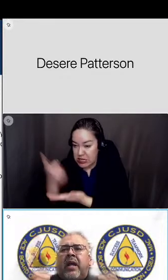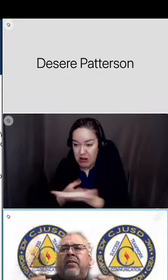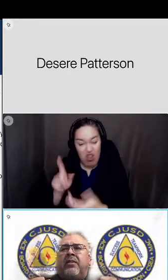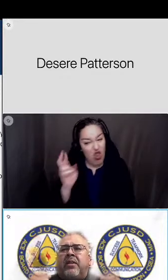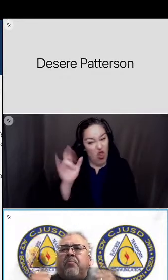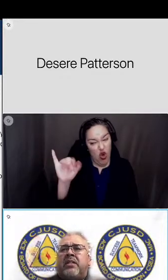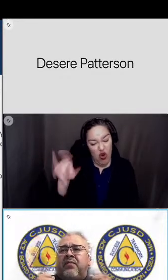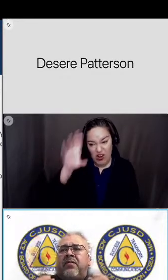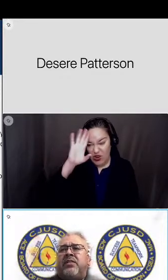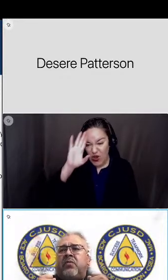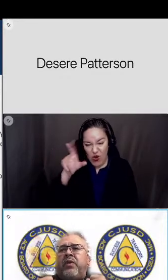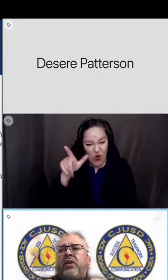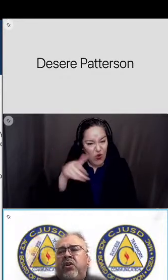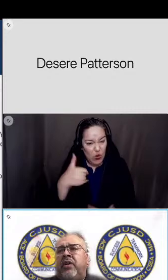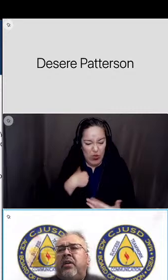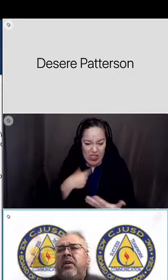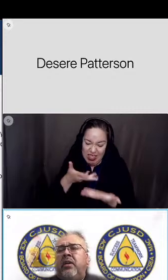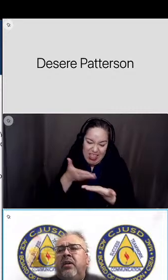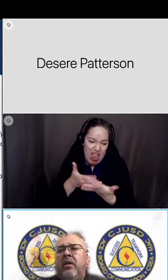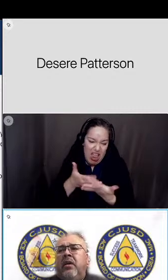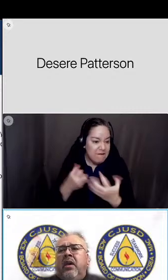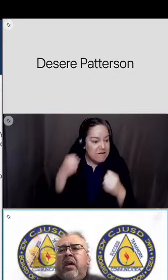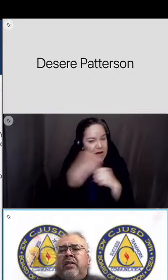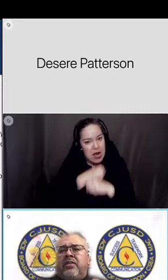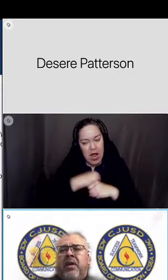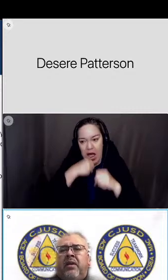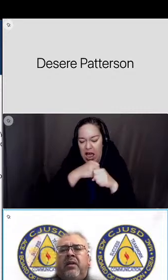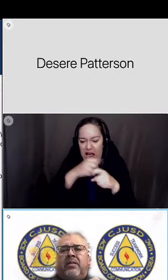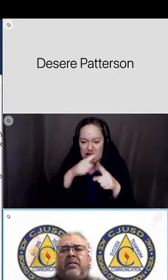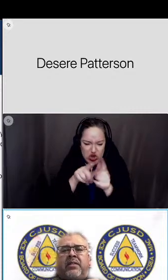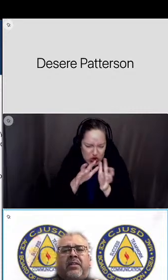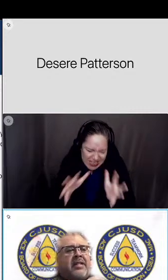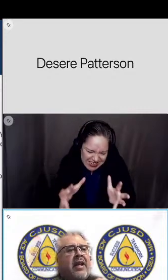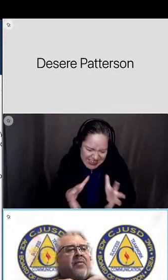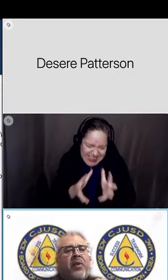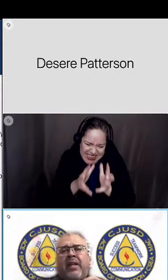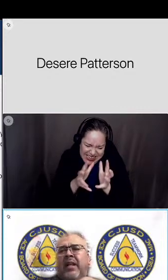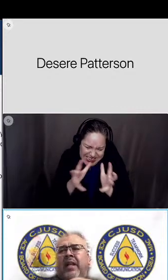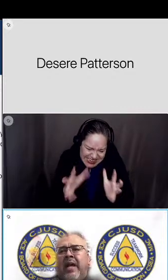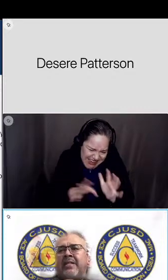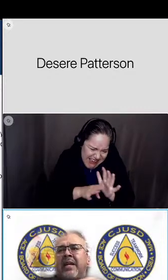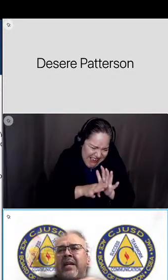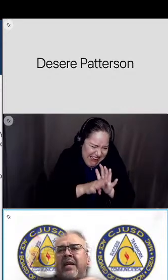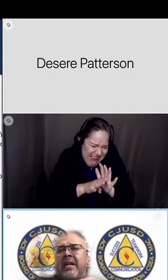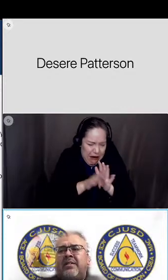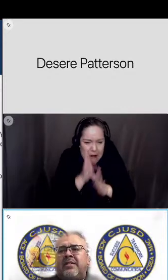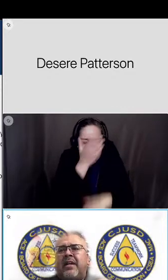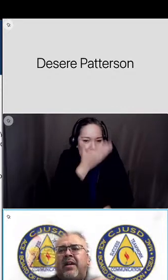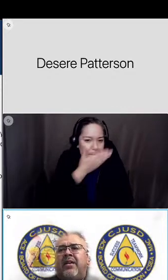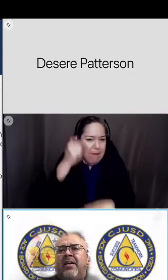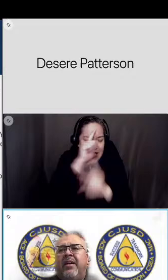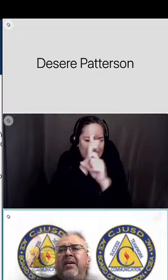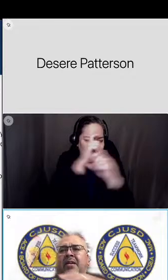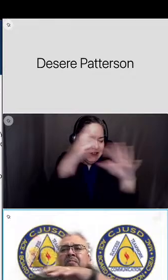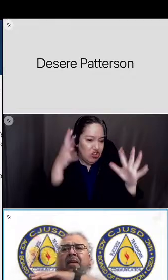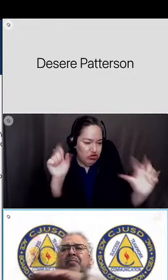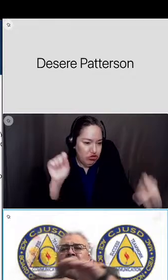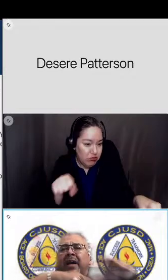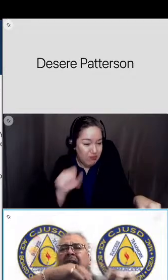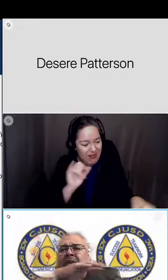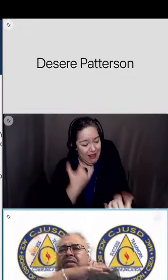to bring out the best vision we could and to me just as I read the last sentences there